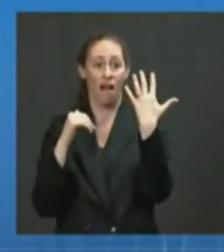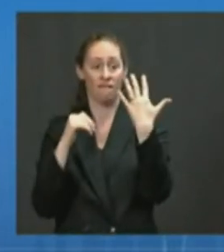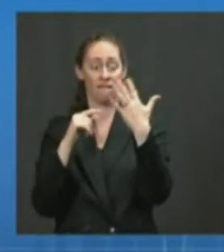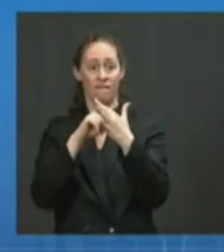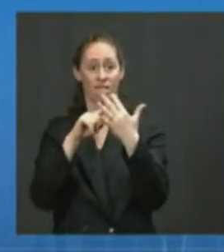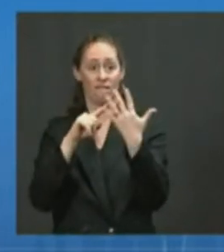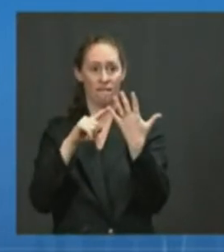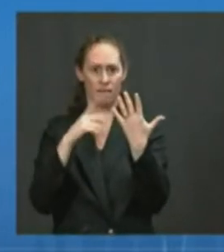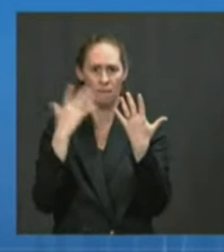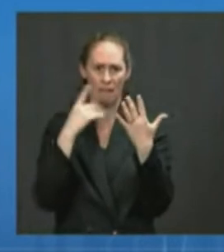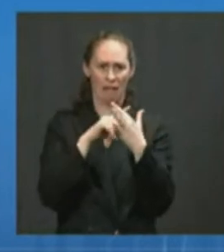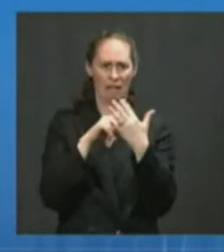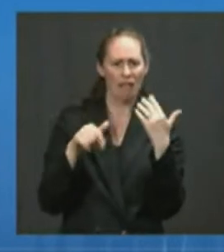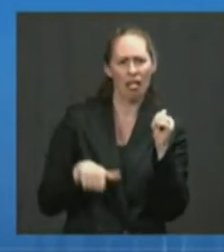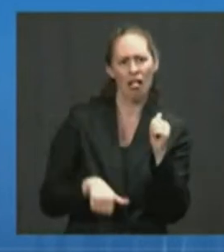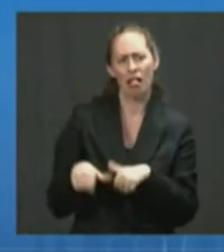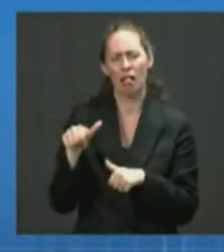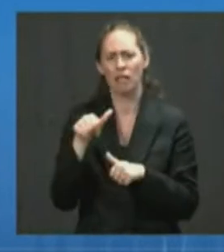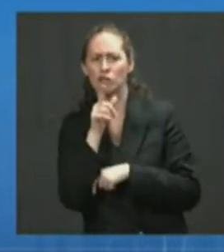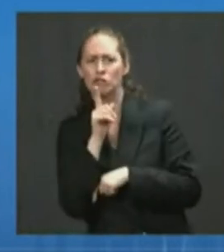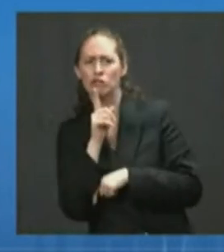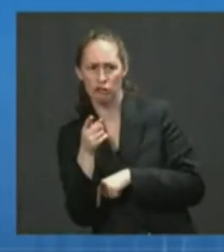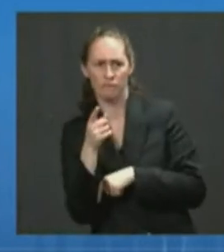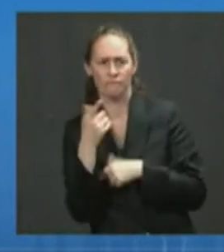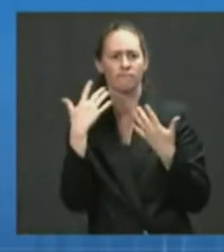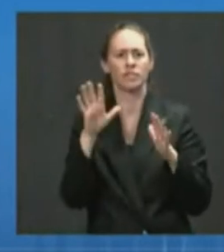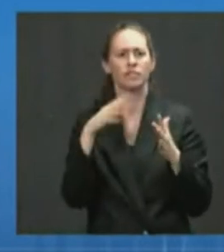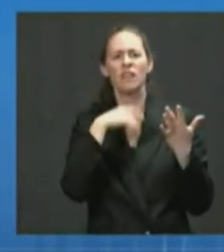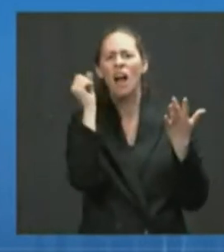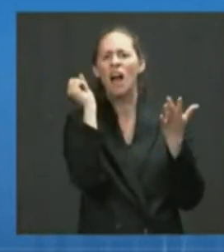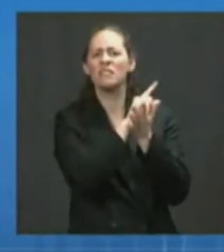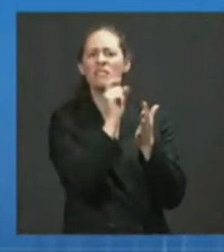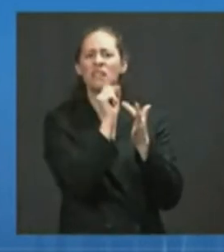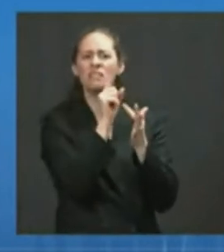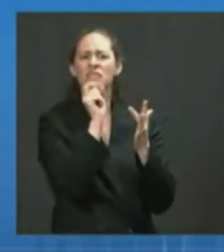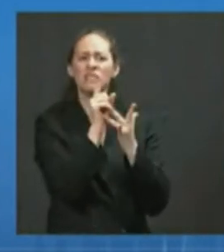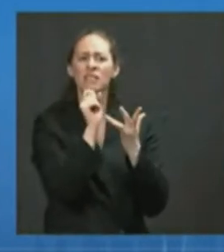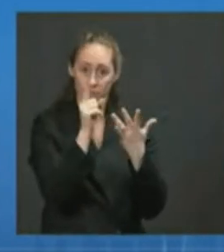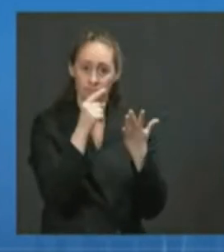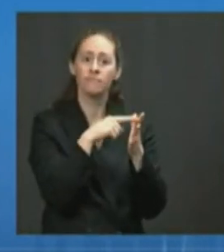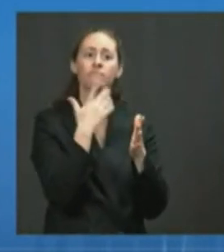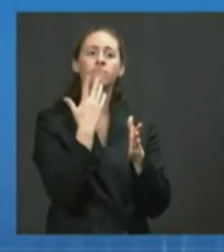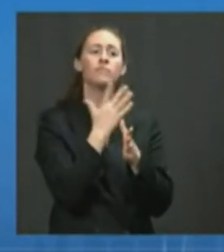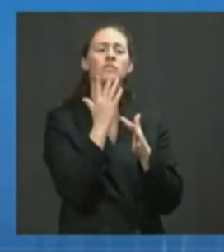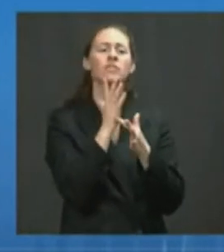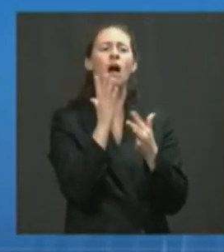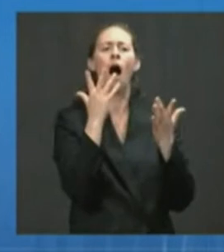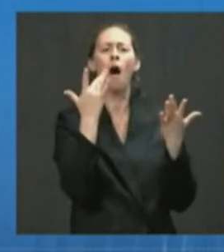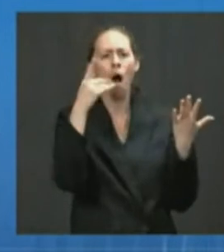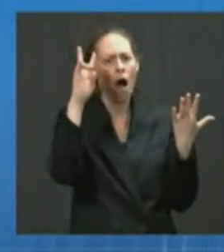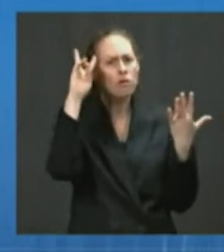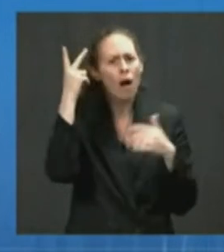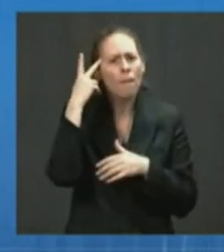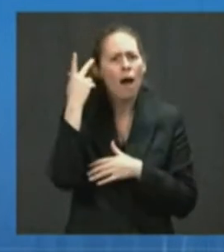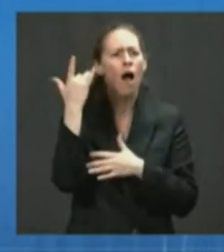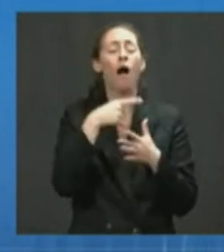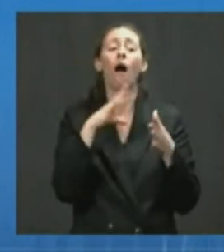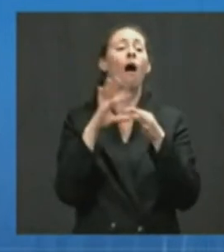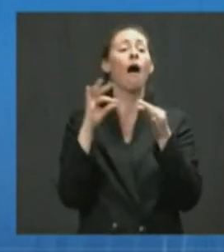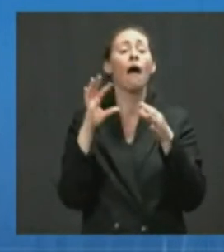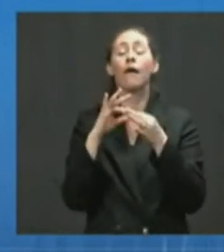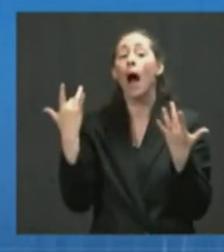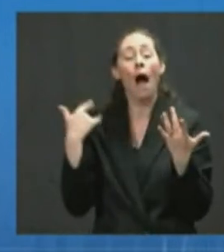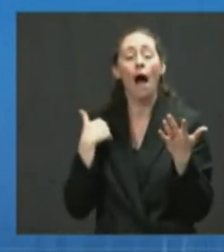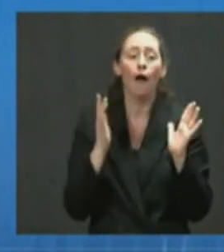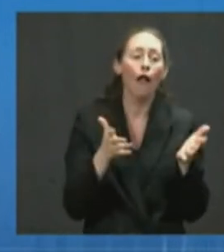vaccinated. And when asked what changed their mind, it was talking to family, friends, and their doctors and seeing the people they knew